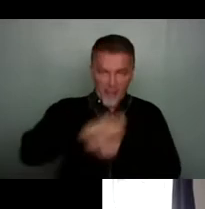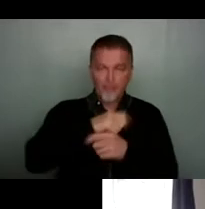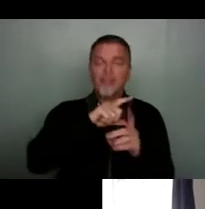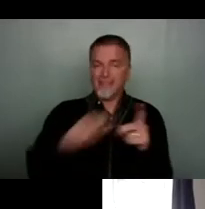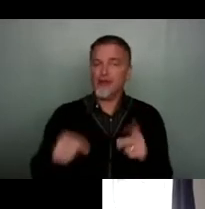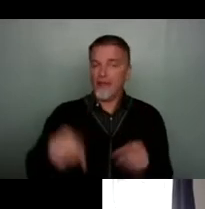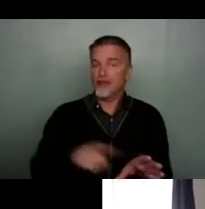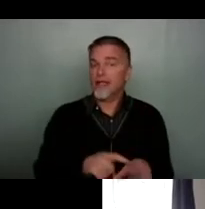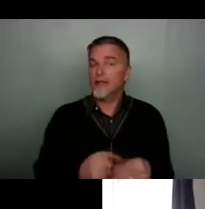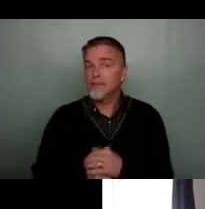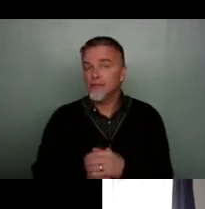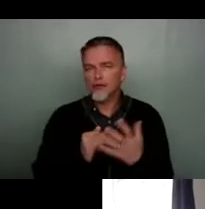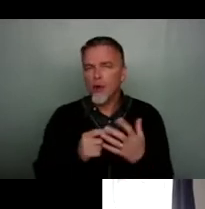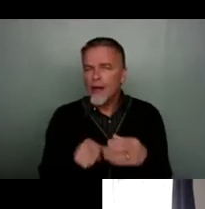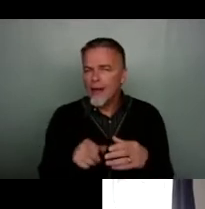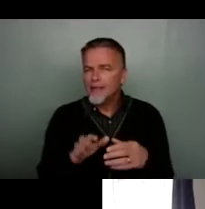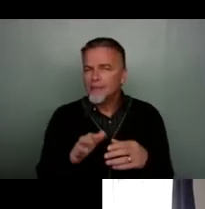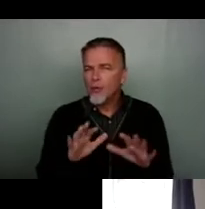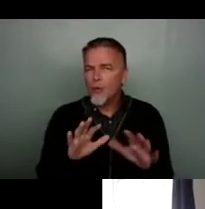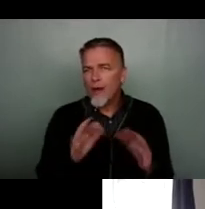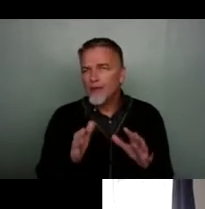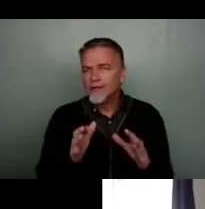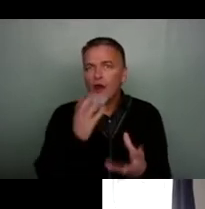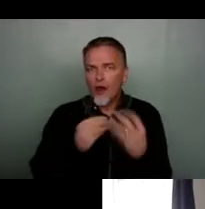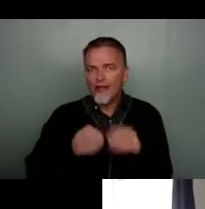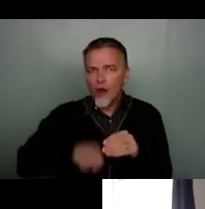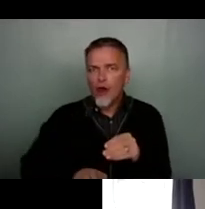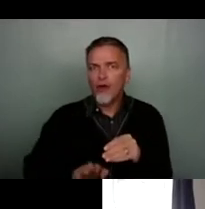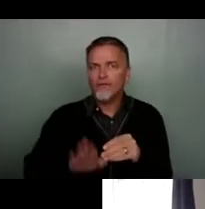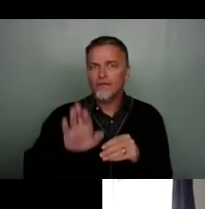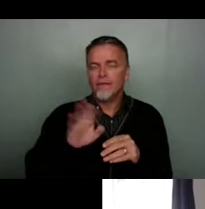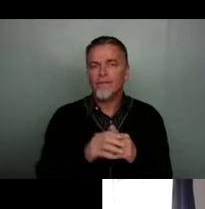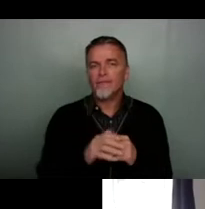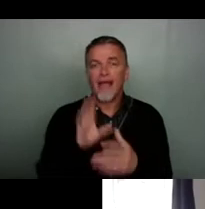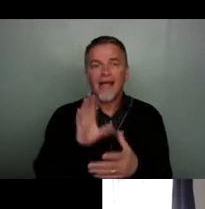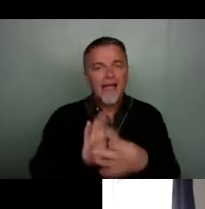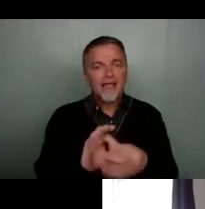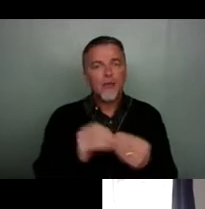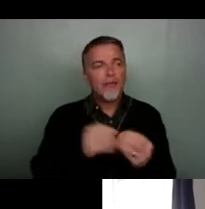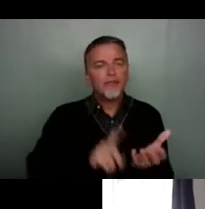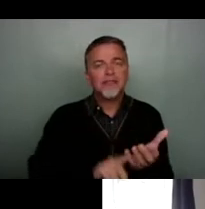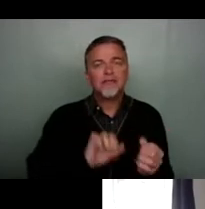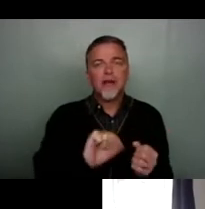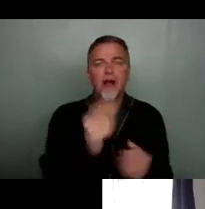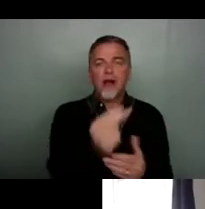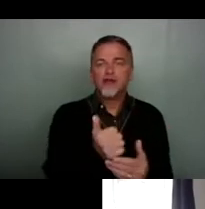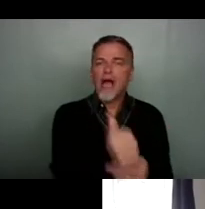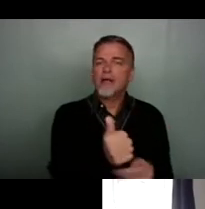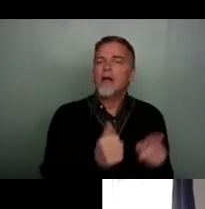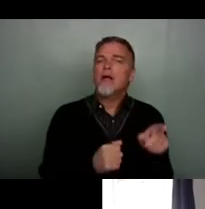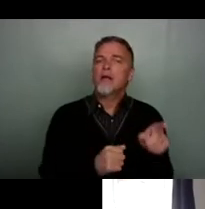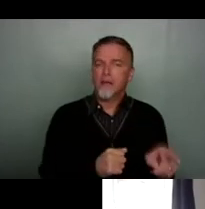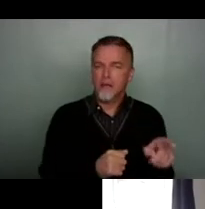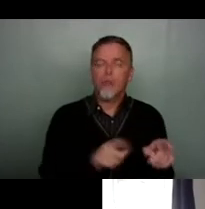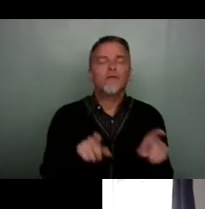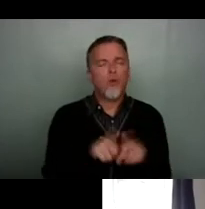And so it's it's been quite quite a learning curve and engaging with the Bristol Arts Channel was